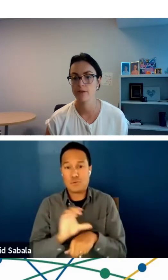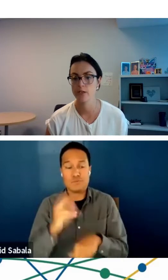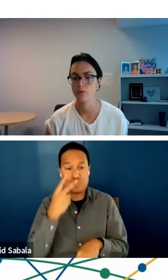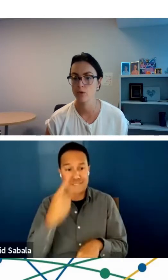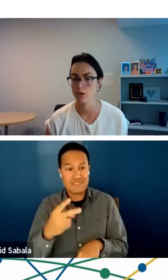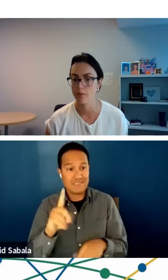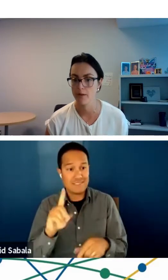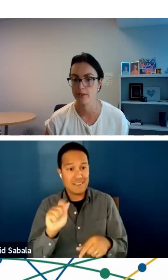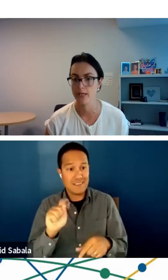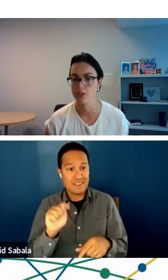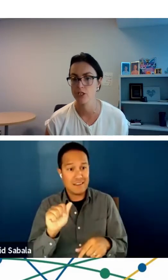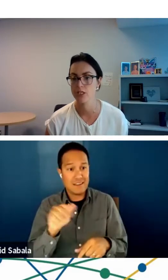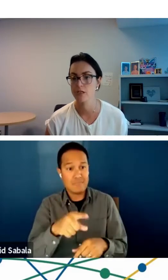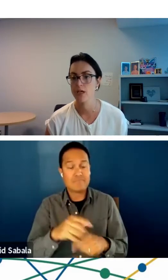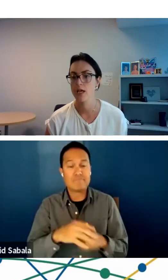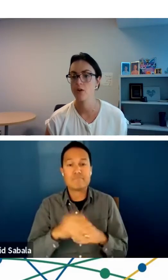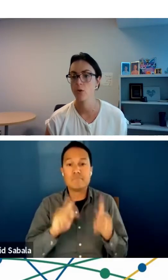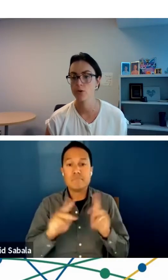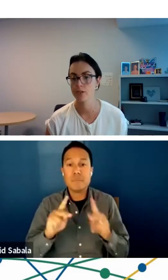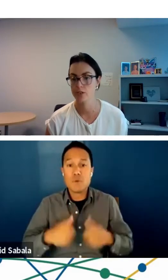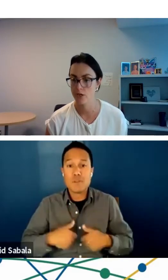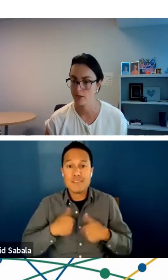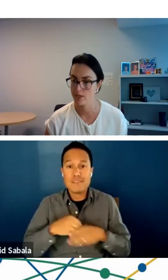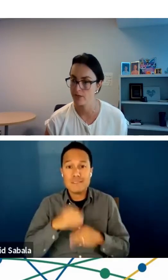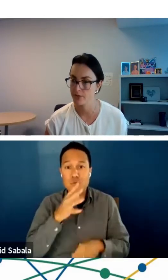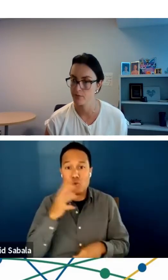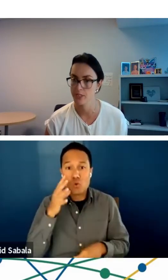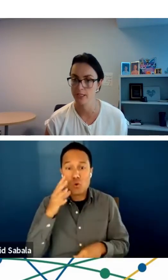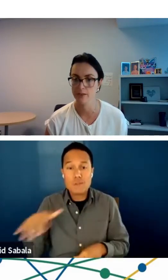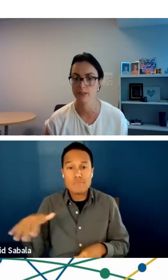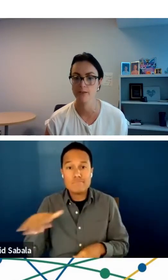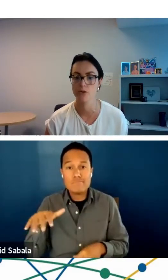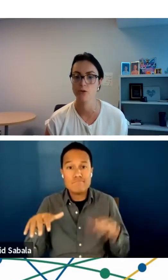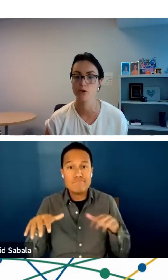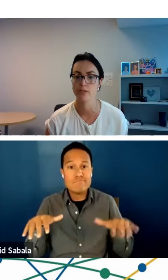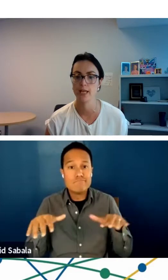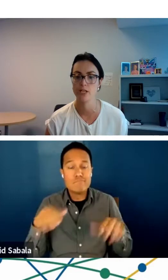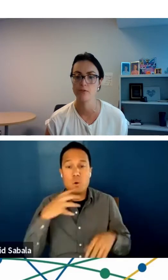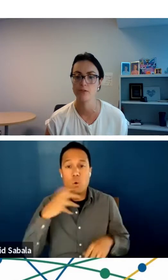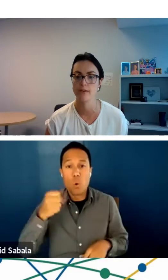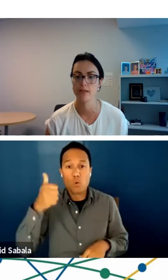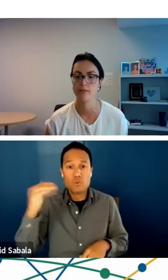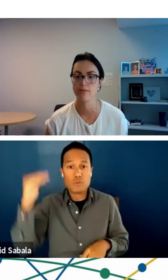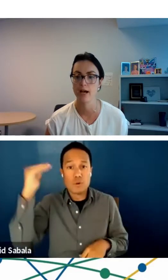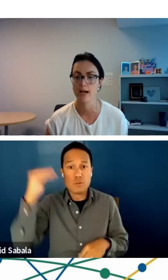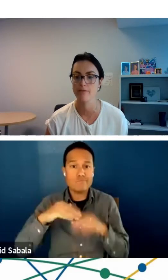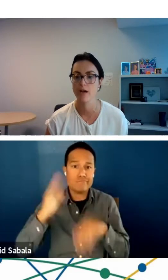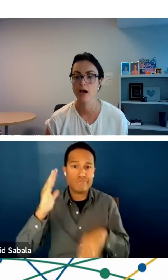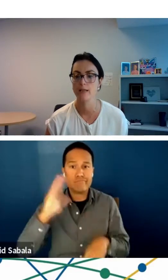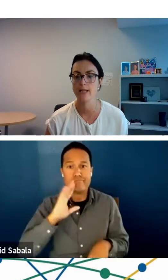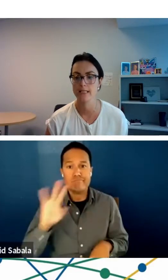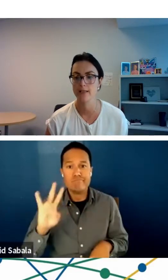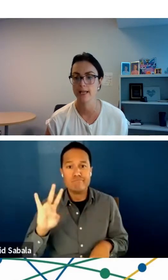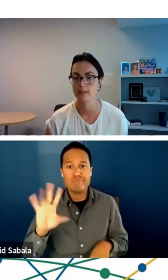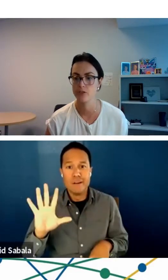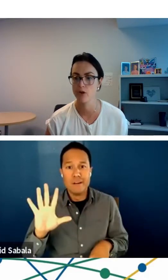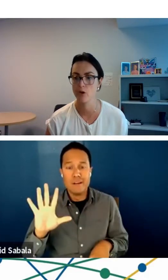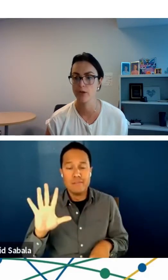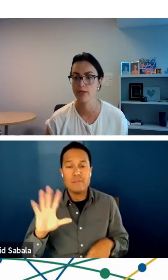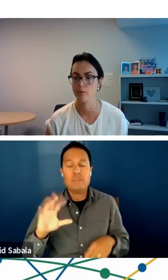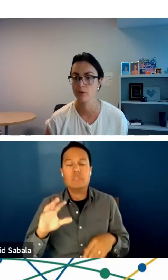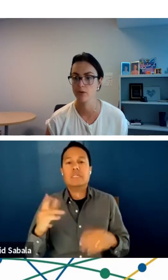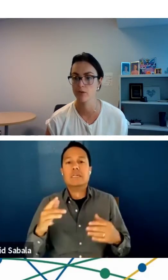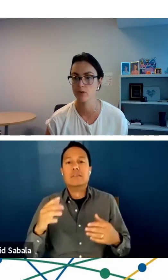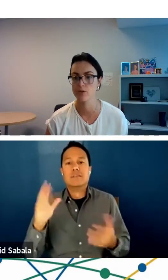those living in rural populations and older adults, particularly those over the age of 75, are less likely